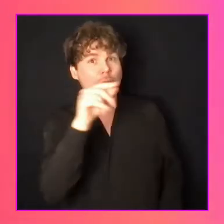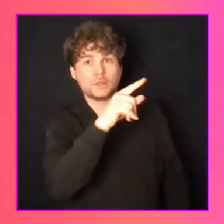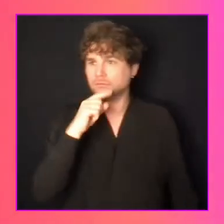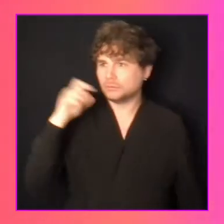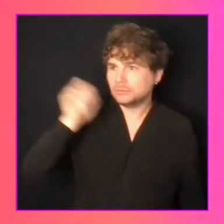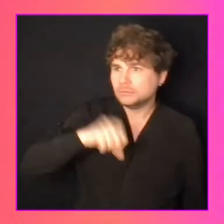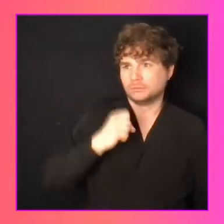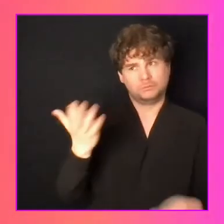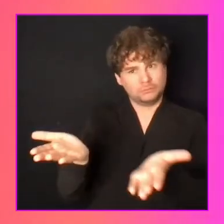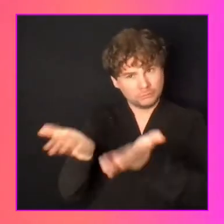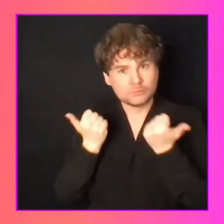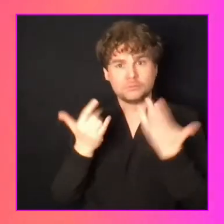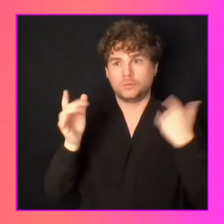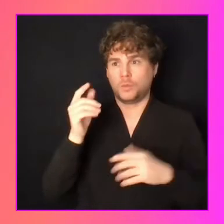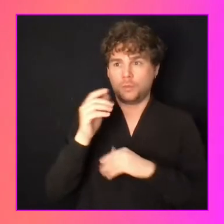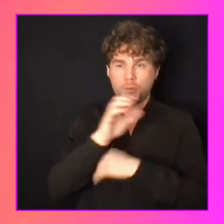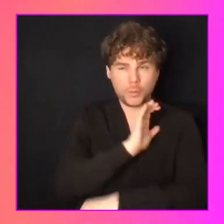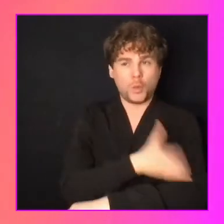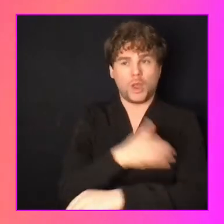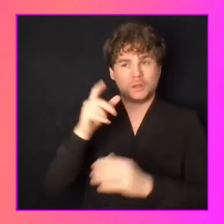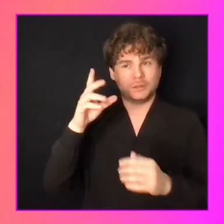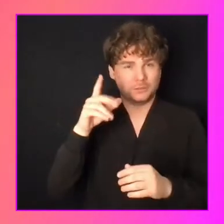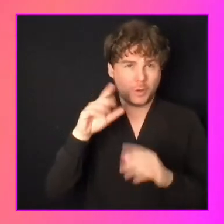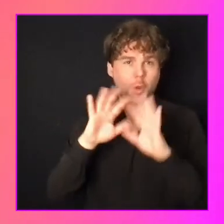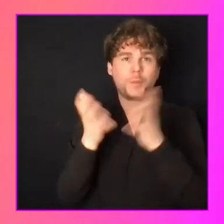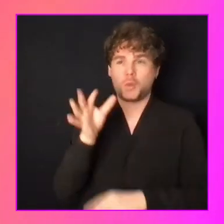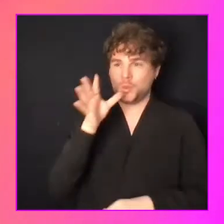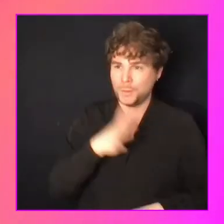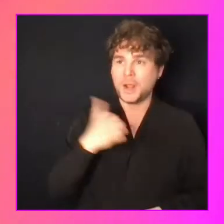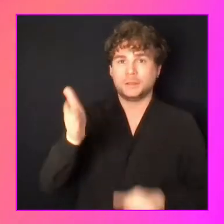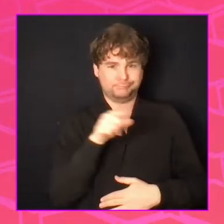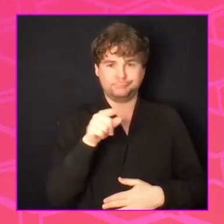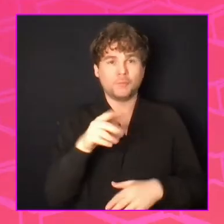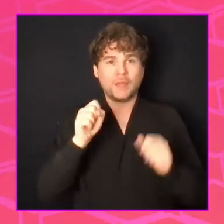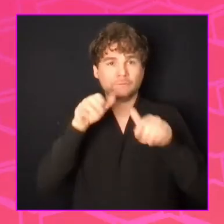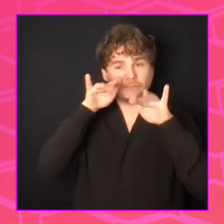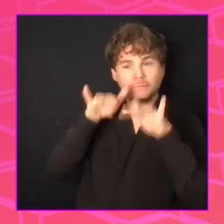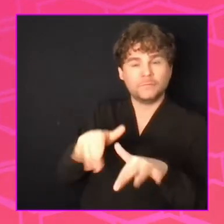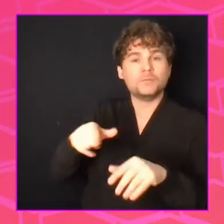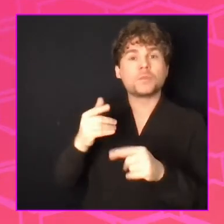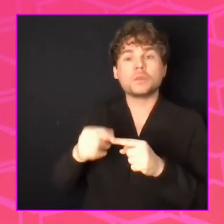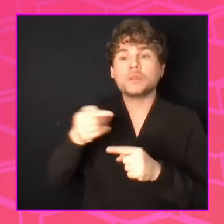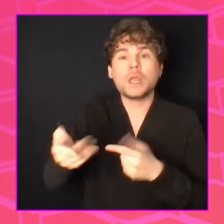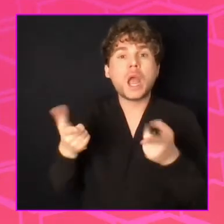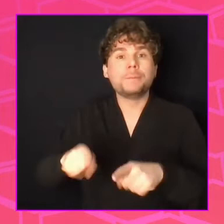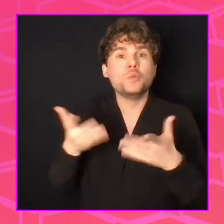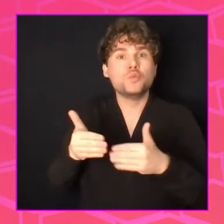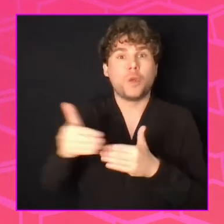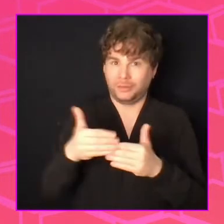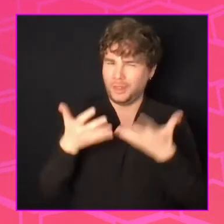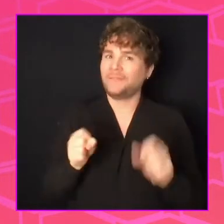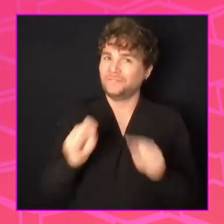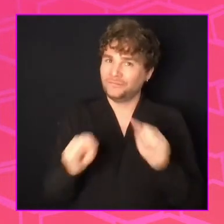biggest learning from that is you need the partner who says yes. How can we shape the environment in the future